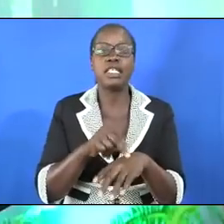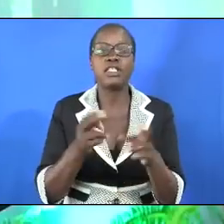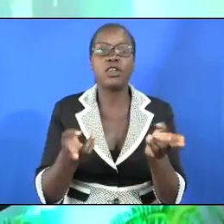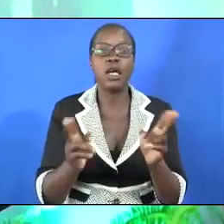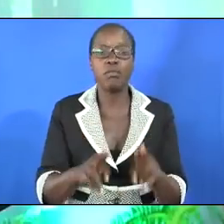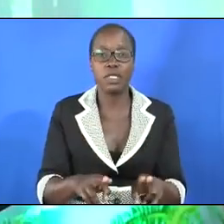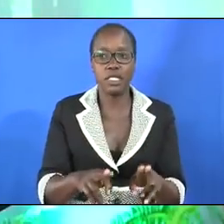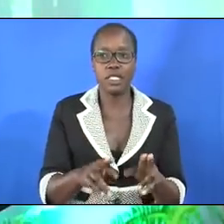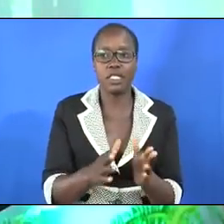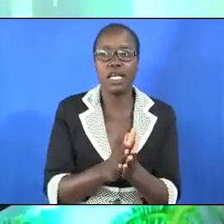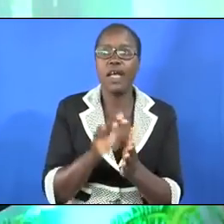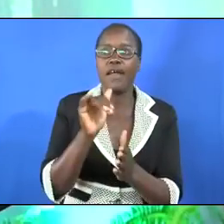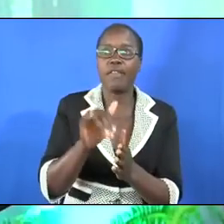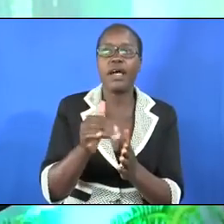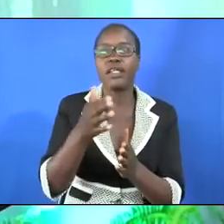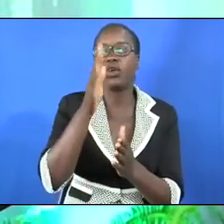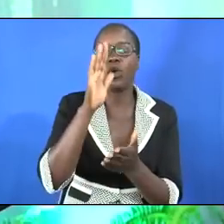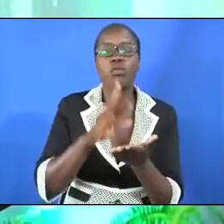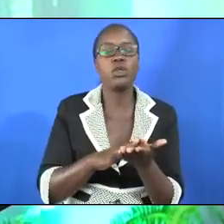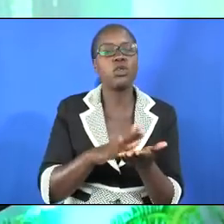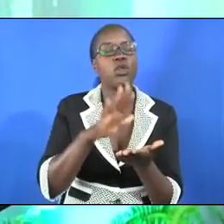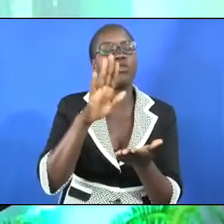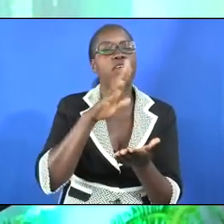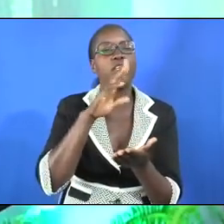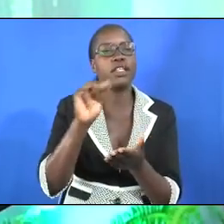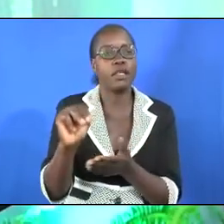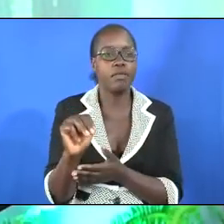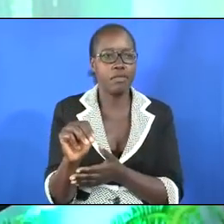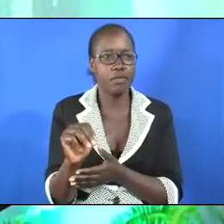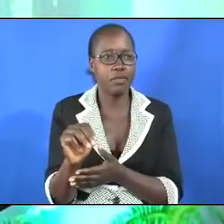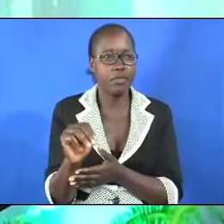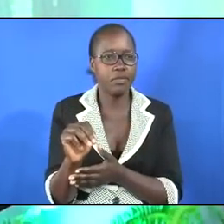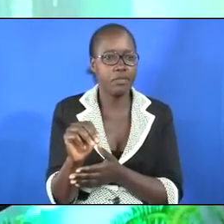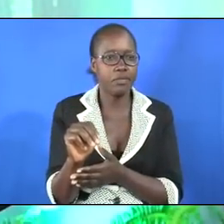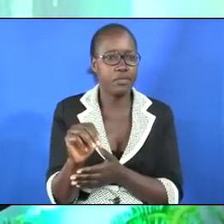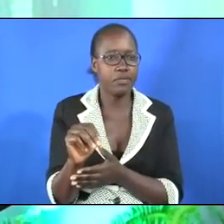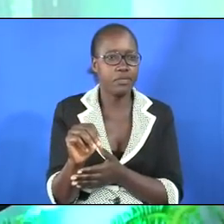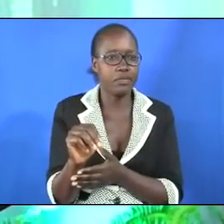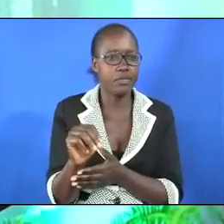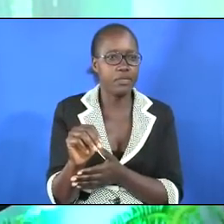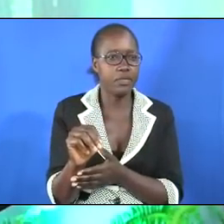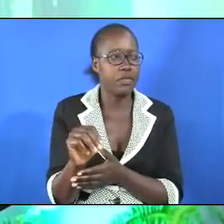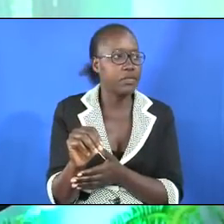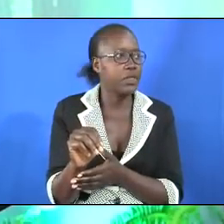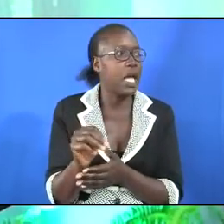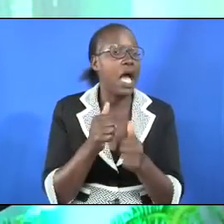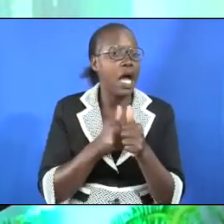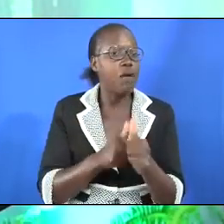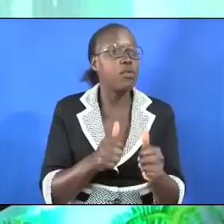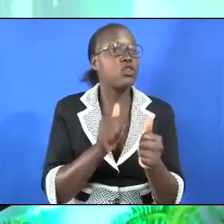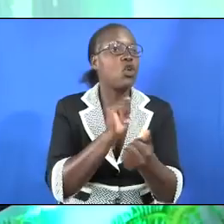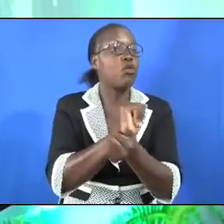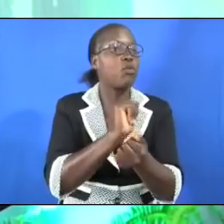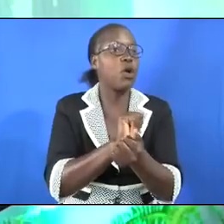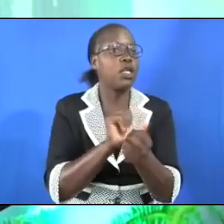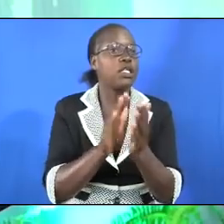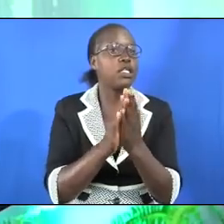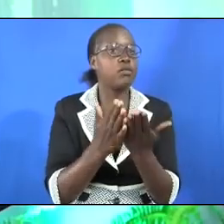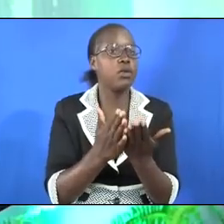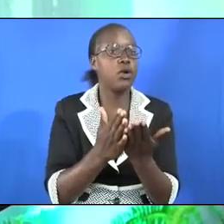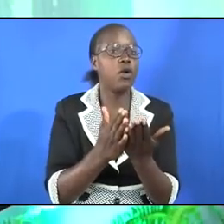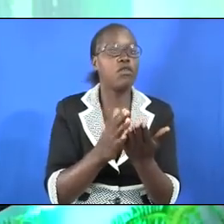That God may be glorified in them. The apostle Paul, in the book of